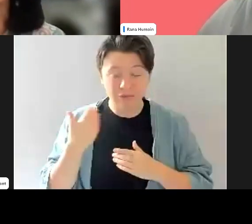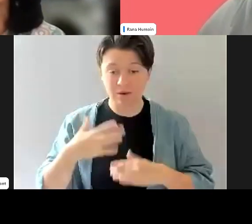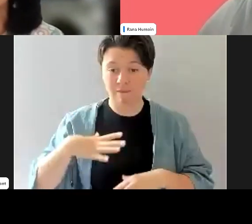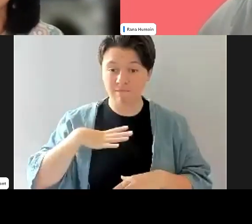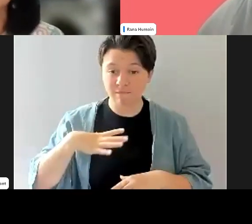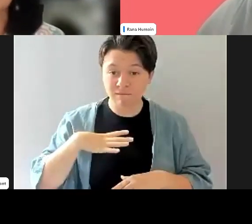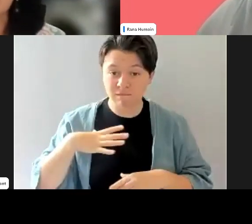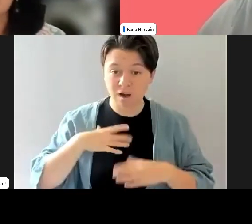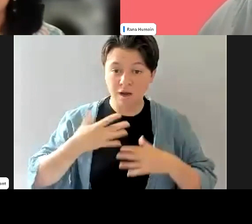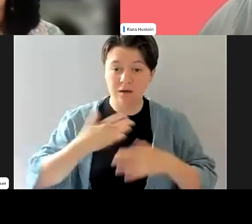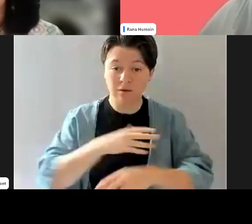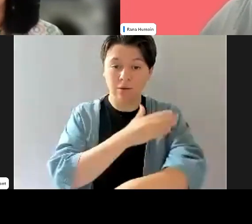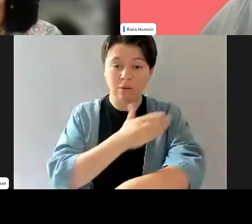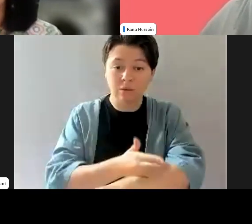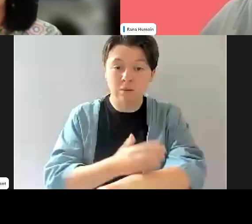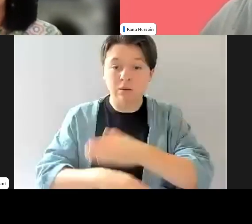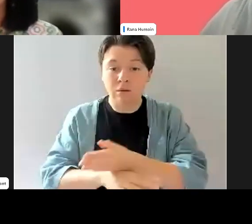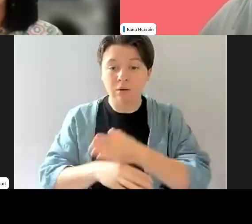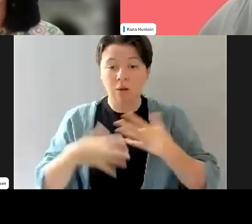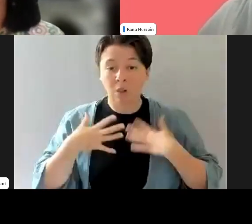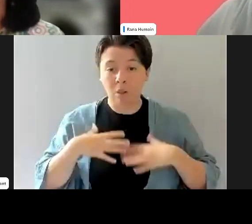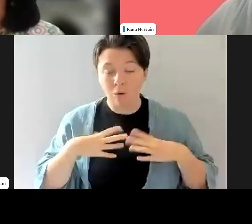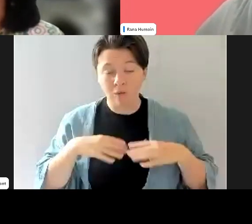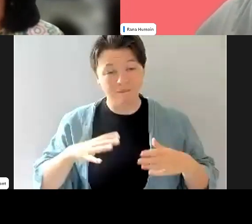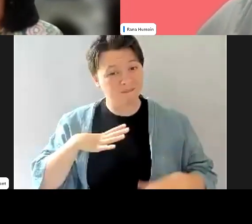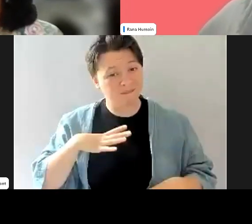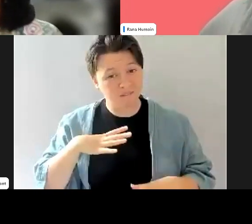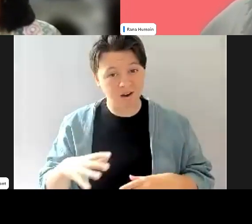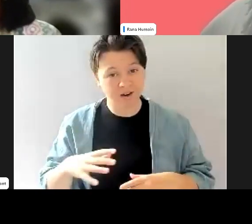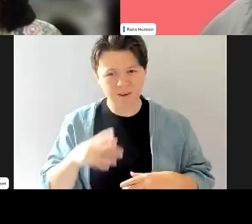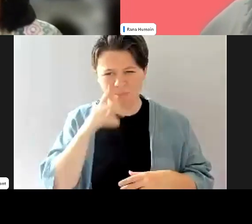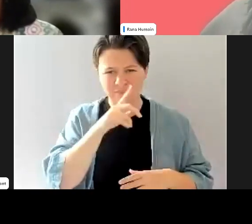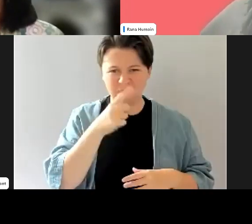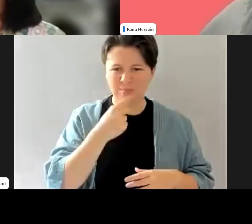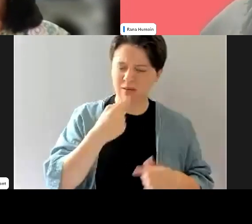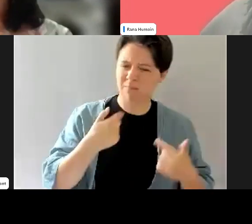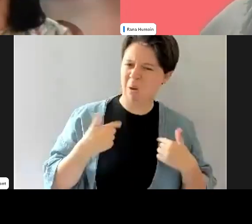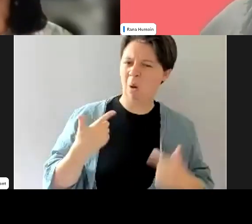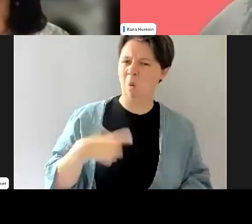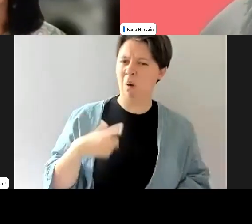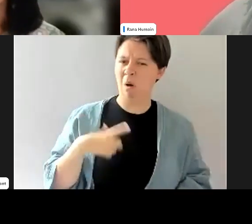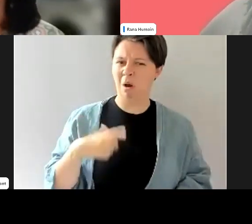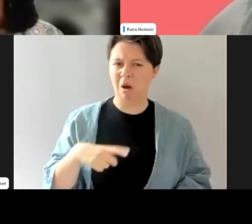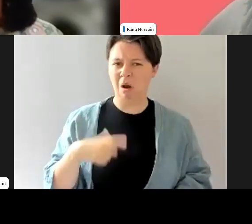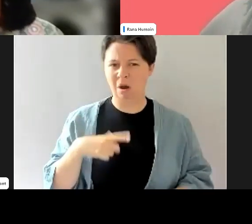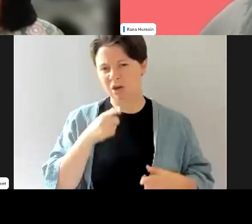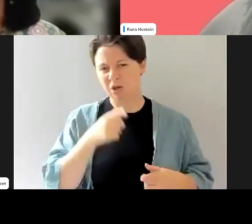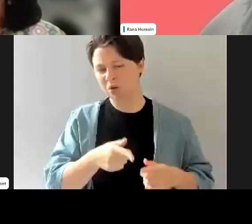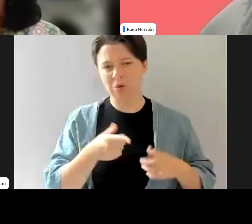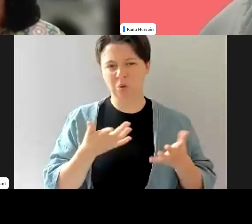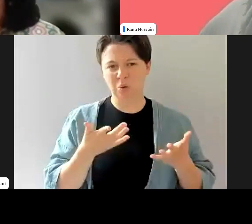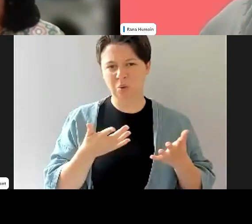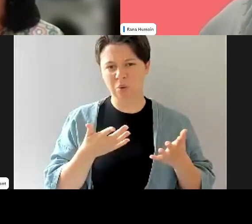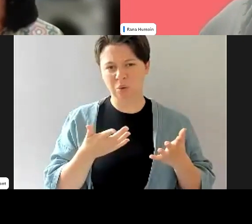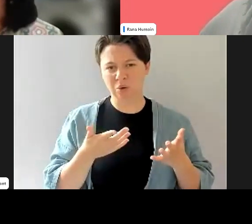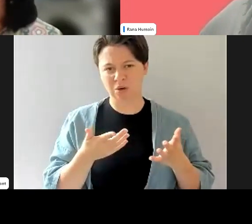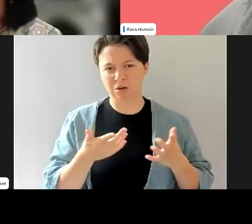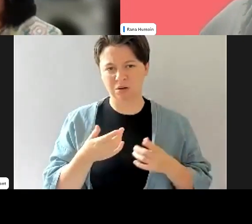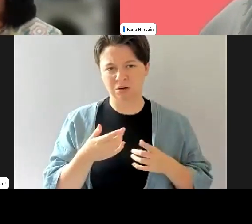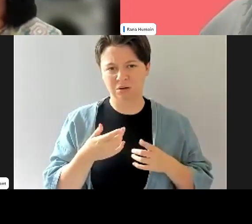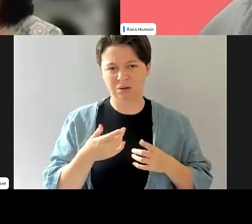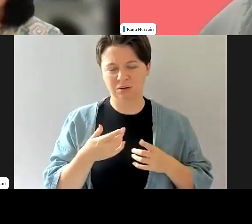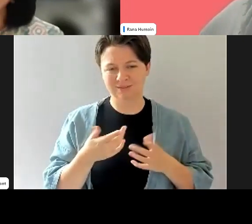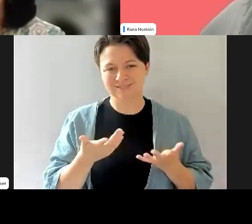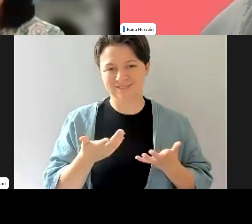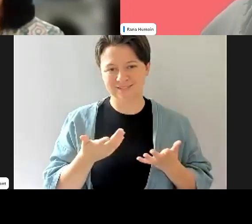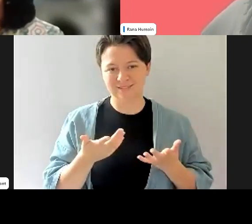with women empires coaches, uh, and I've been told, well, why are you, why are doing that? You're not really kind of pleading. You, you, are sort of